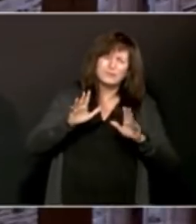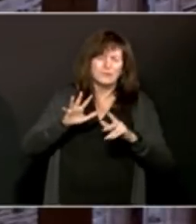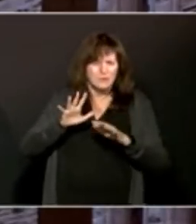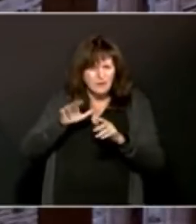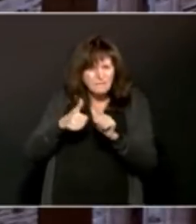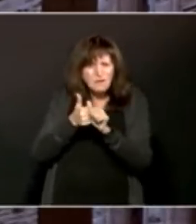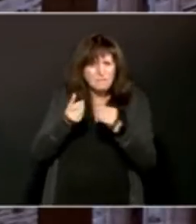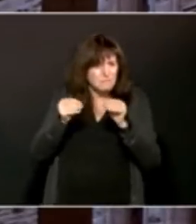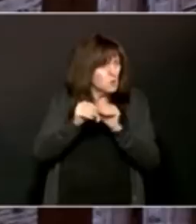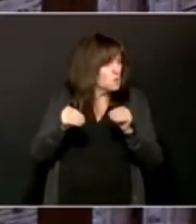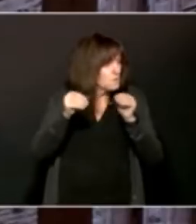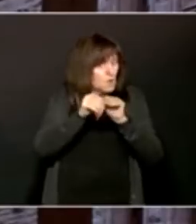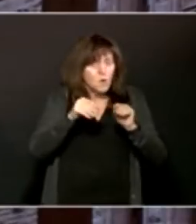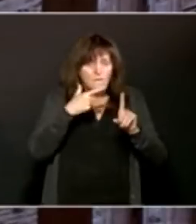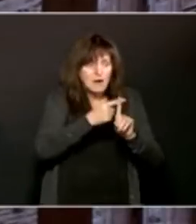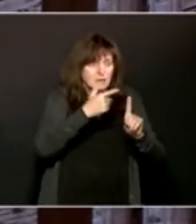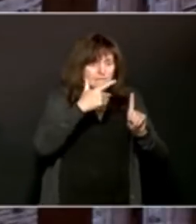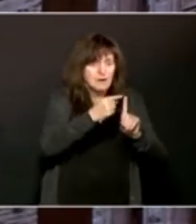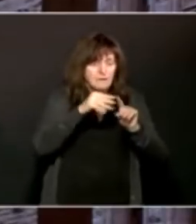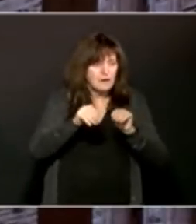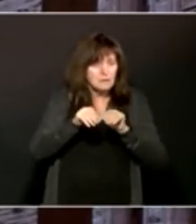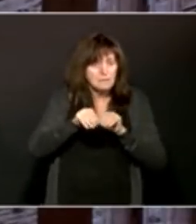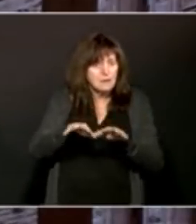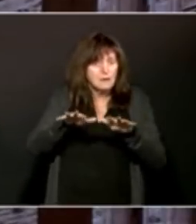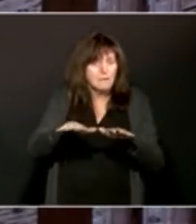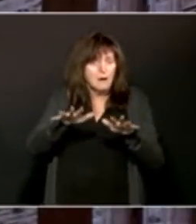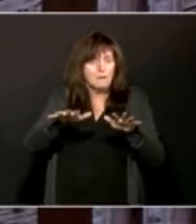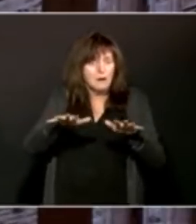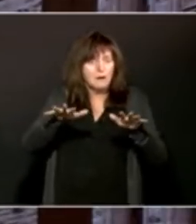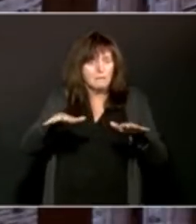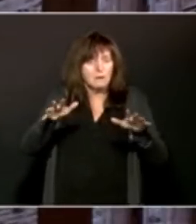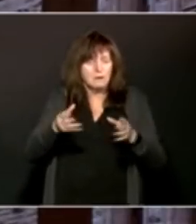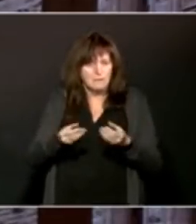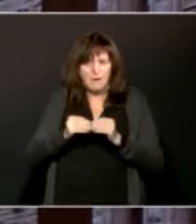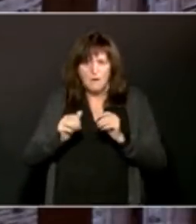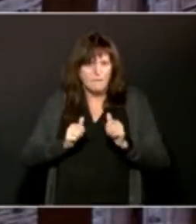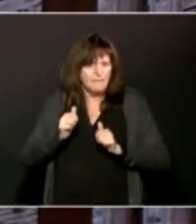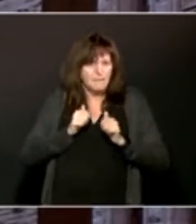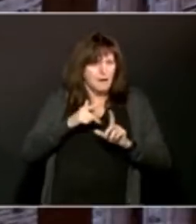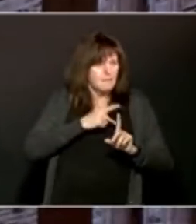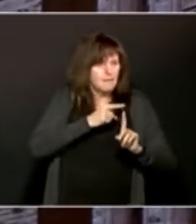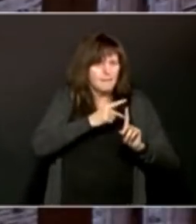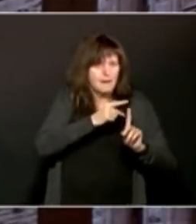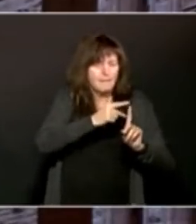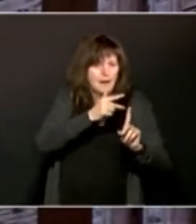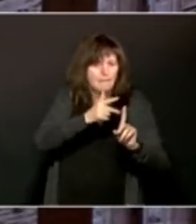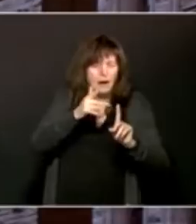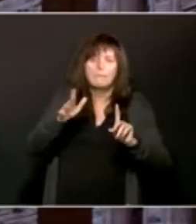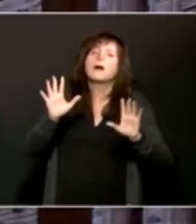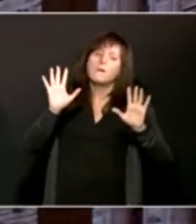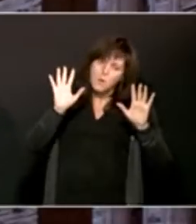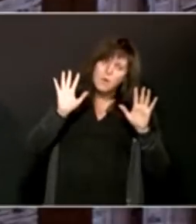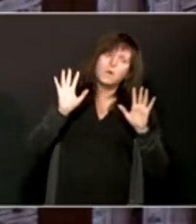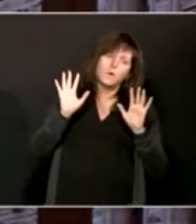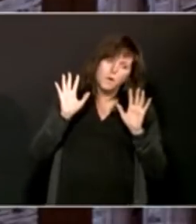and move on it more assertively to get everybody done as soon as we can, looking as the general had